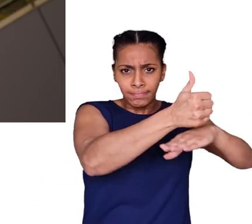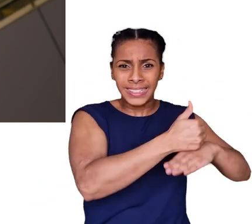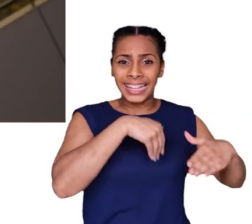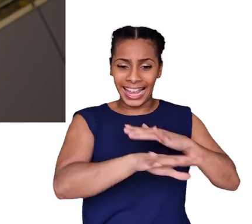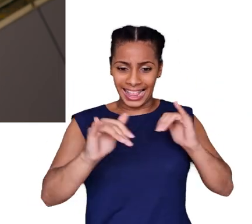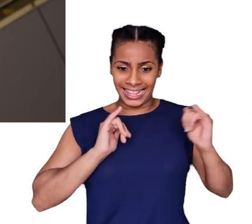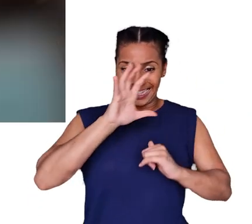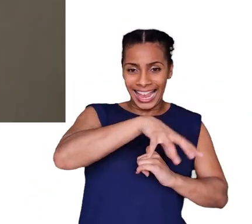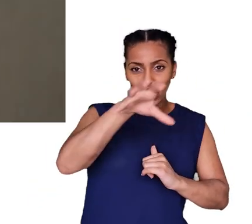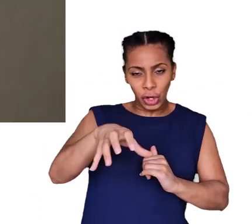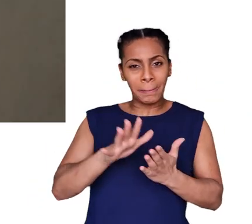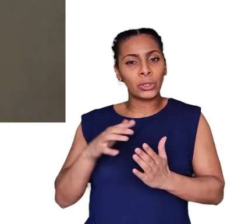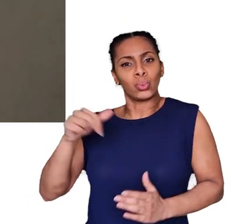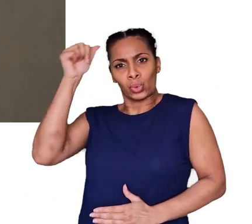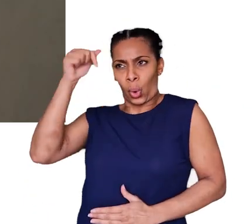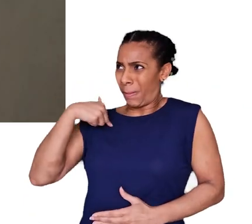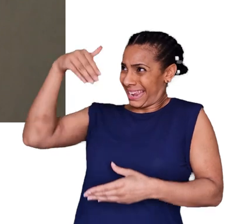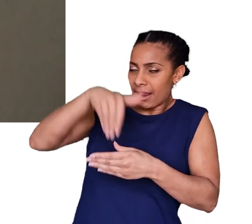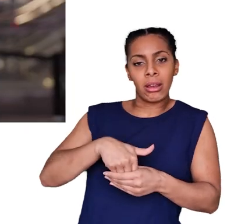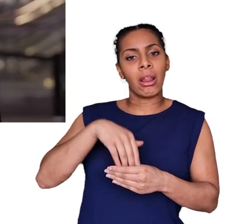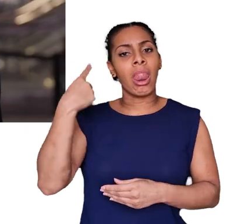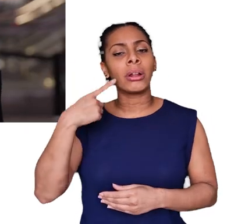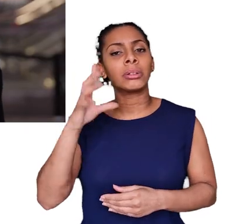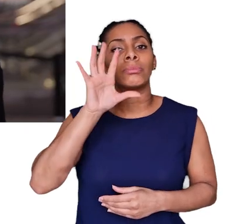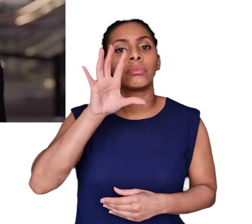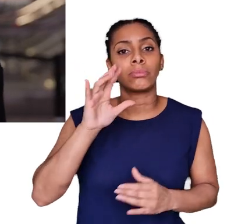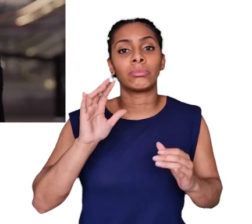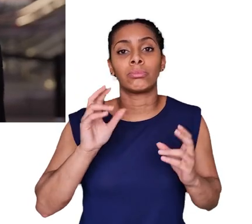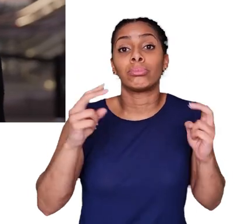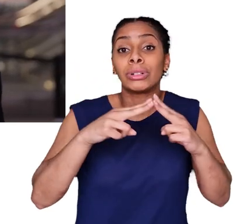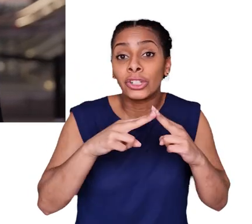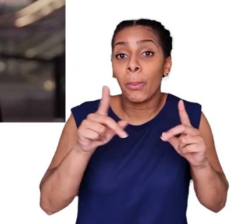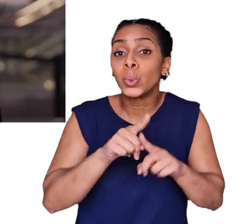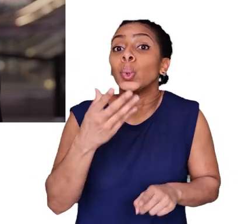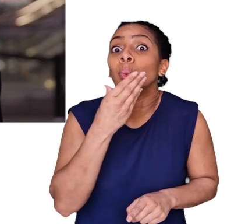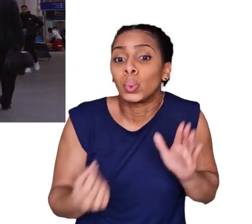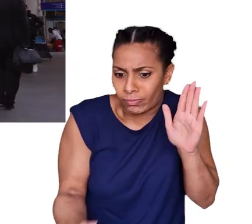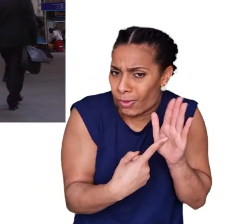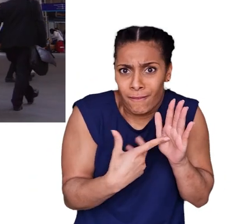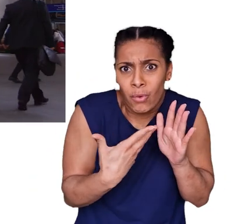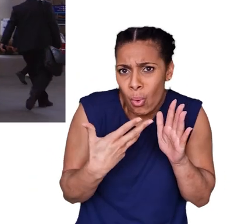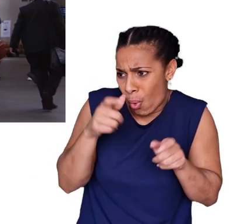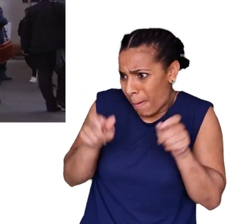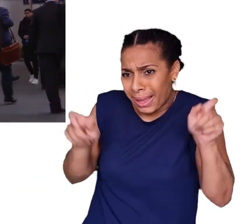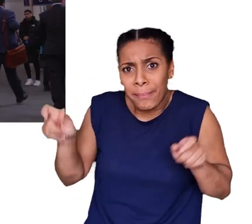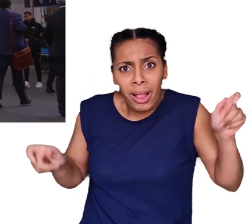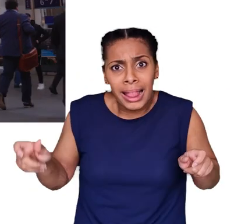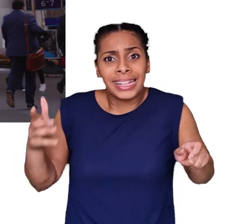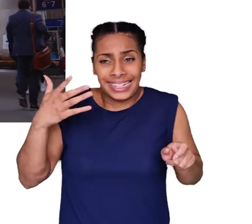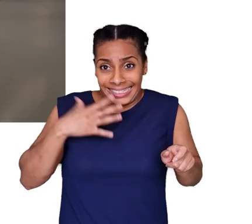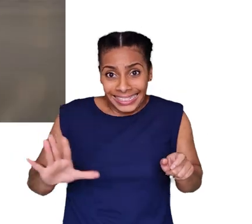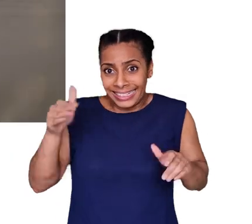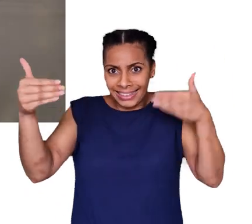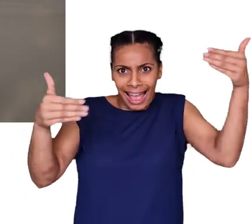of identity, and you know they're in London Bridge, and they are crucial for the users of the stations. I think you can have a lovely building, but without